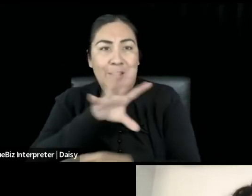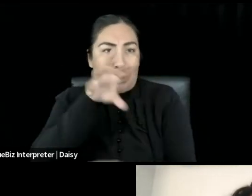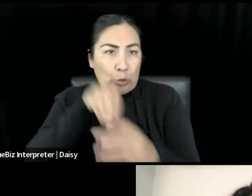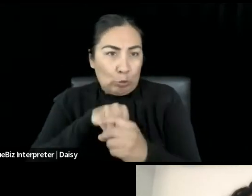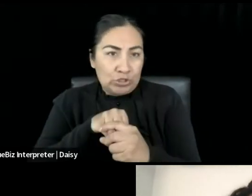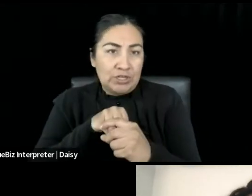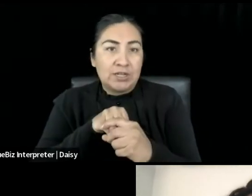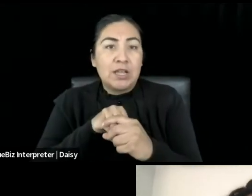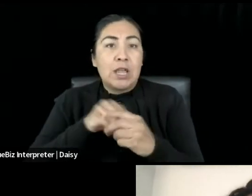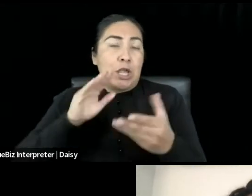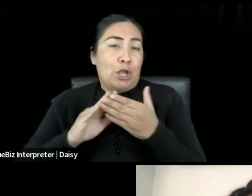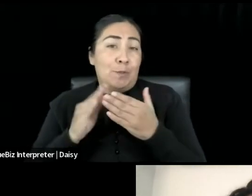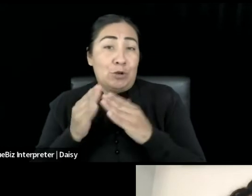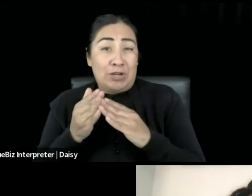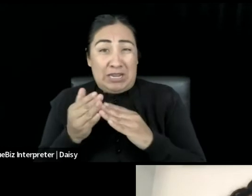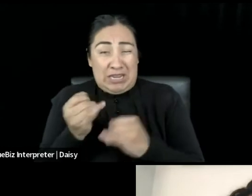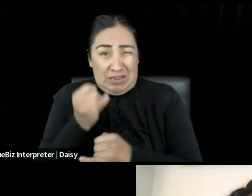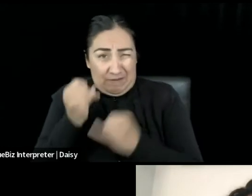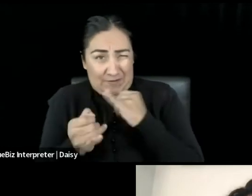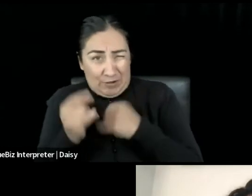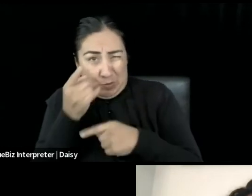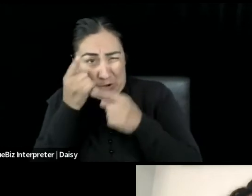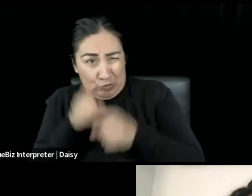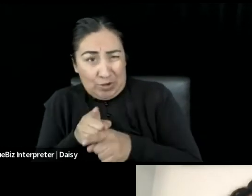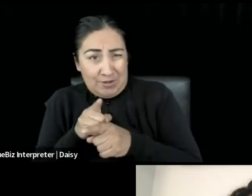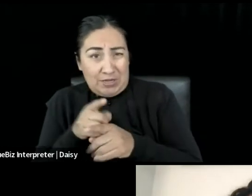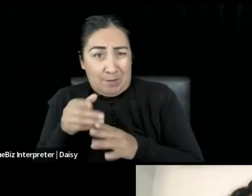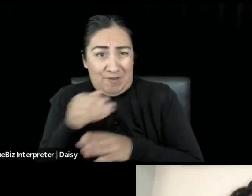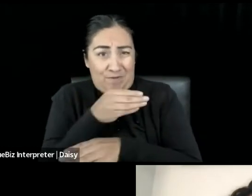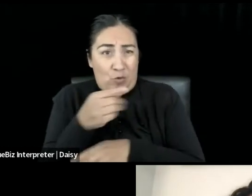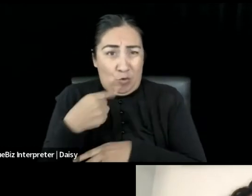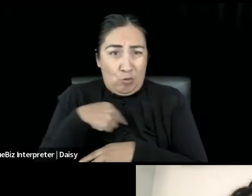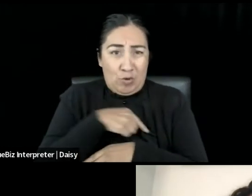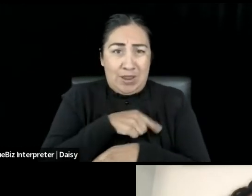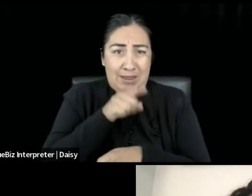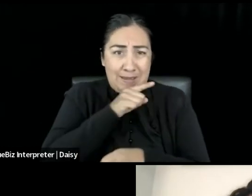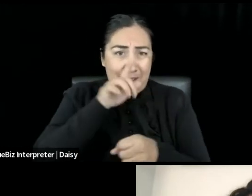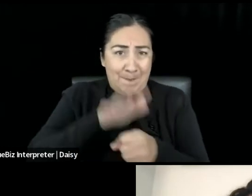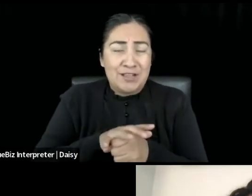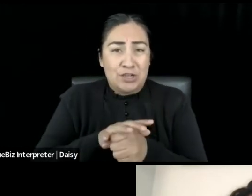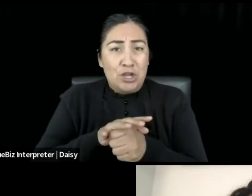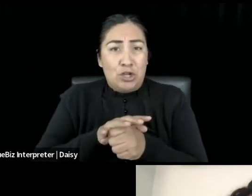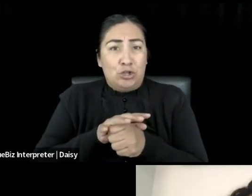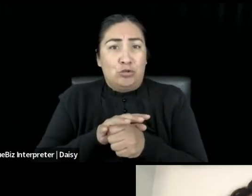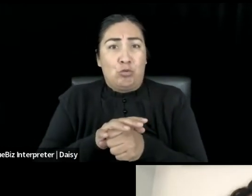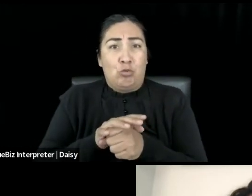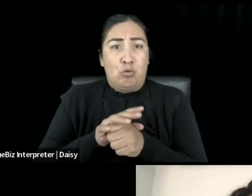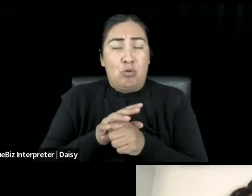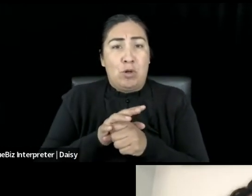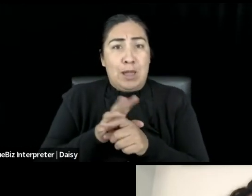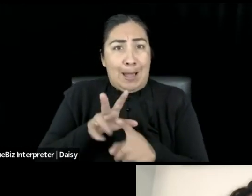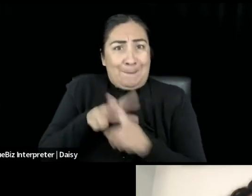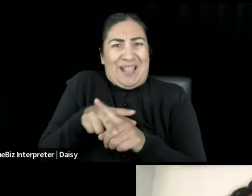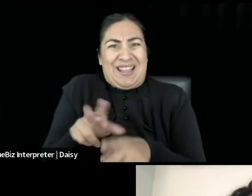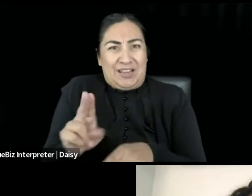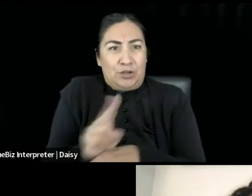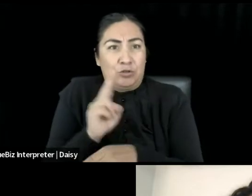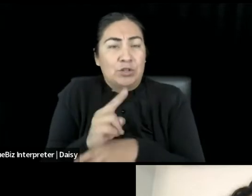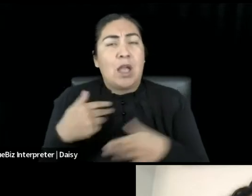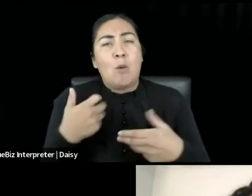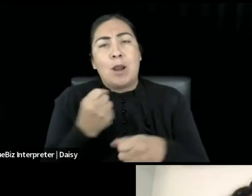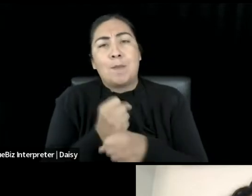before we commit to applying them actively in this space, I'd love to share some safety for our virtual gathering.